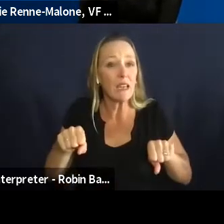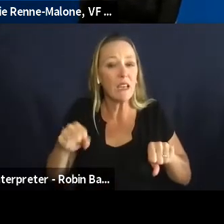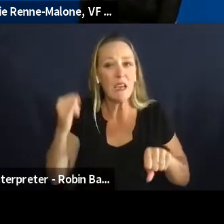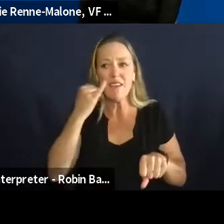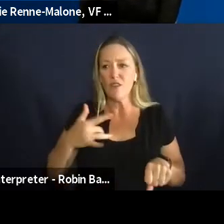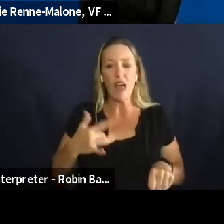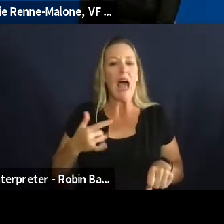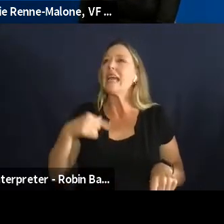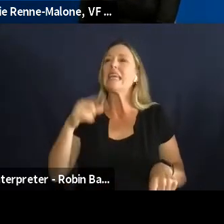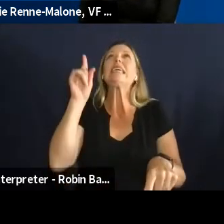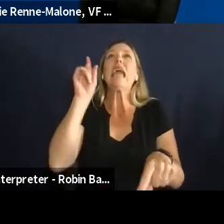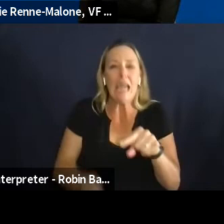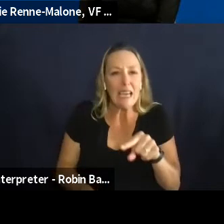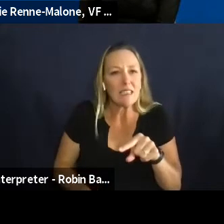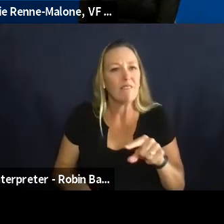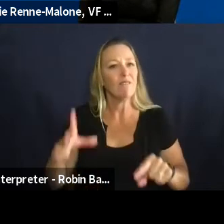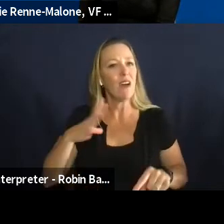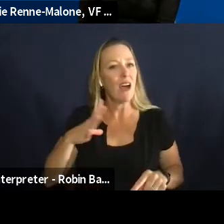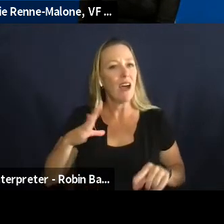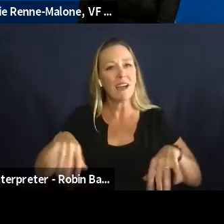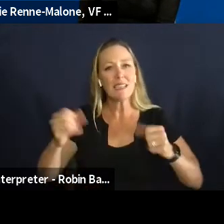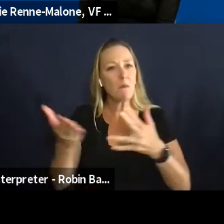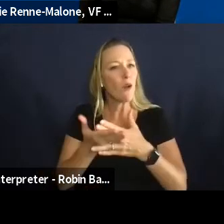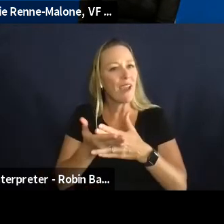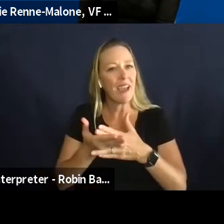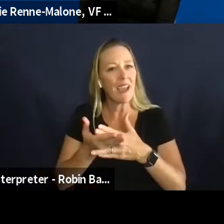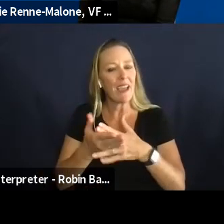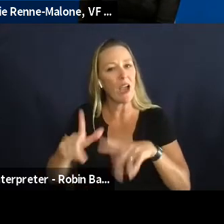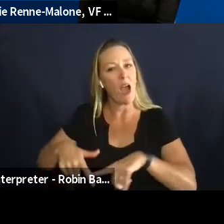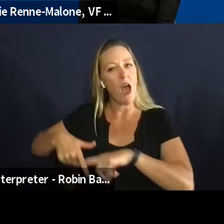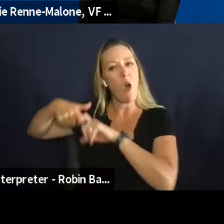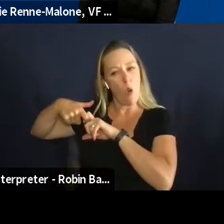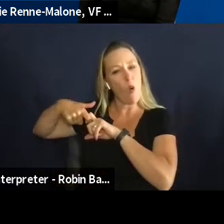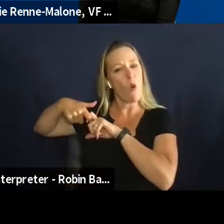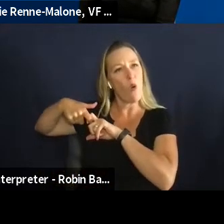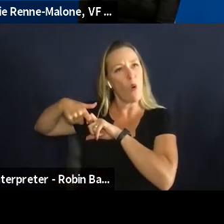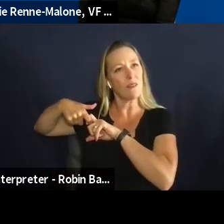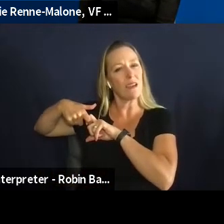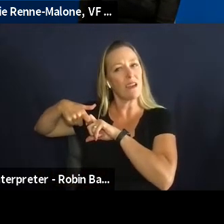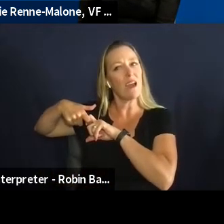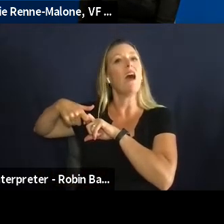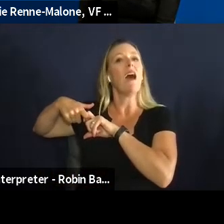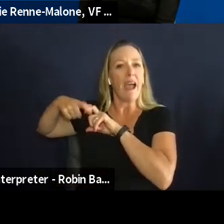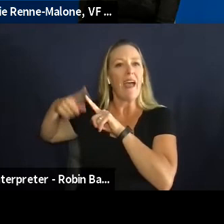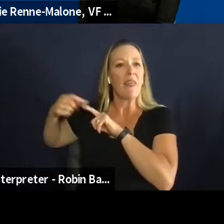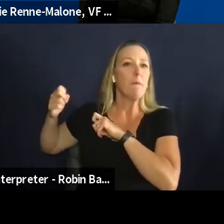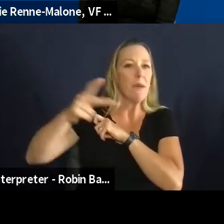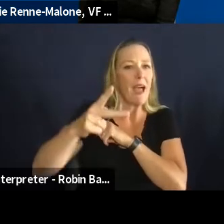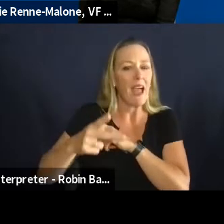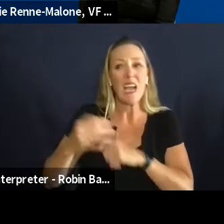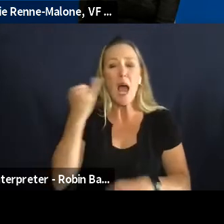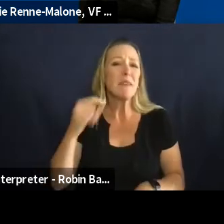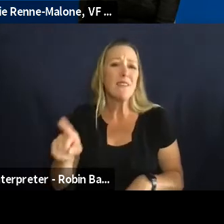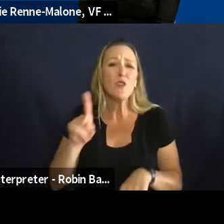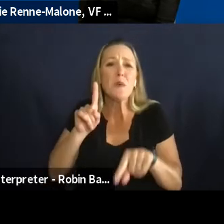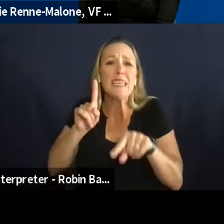like take a break and come back to it because if it's truly something that you can't let go of you're not going to be able to let it go it's going